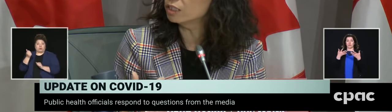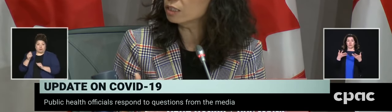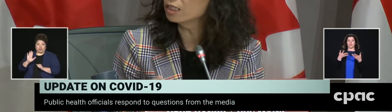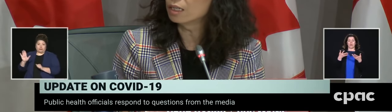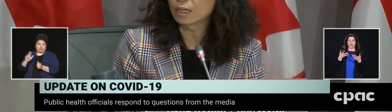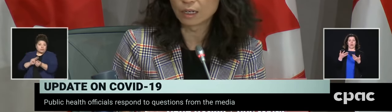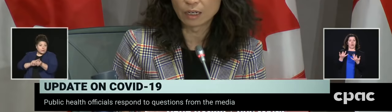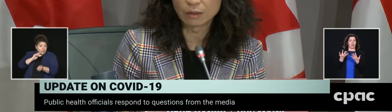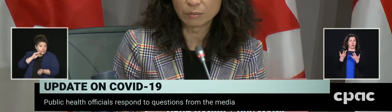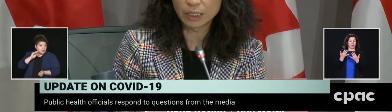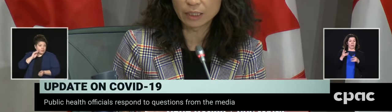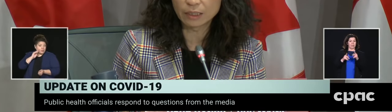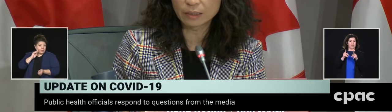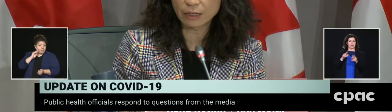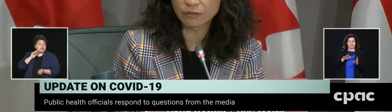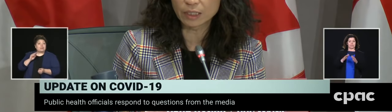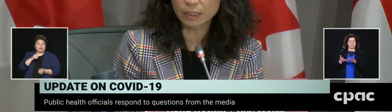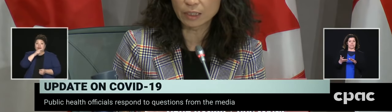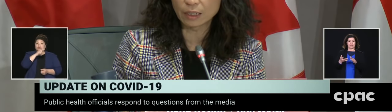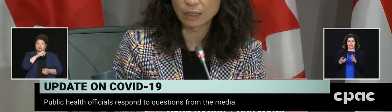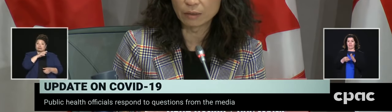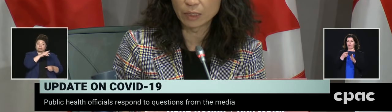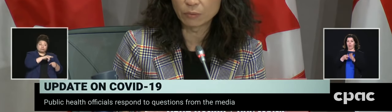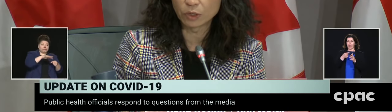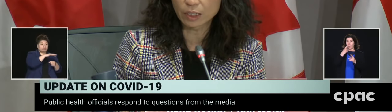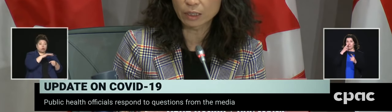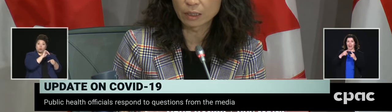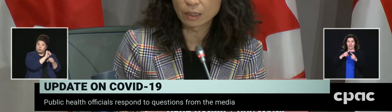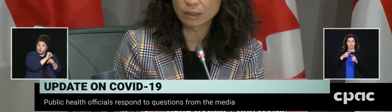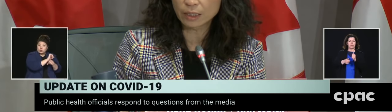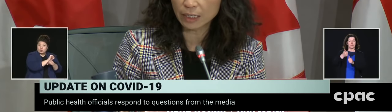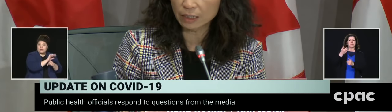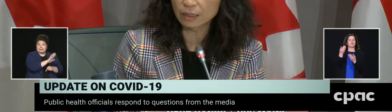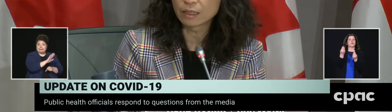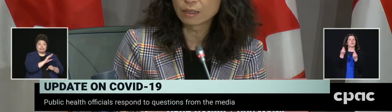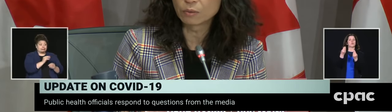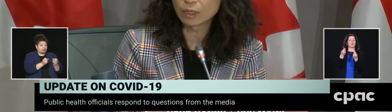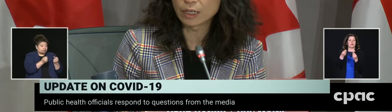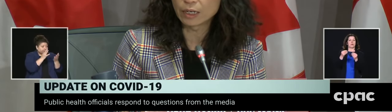different, but it is definitely a work setting